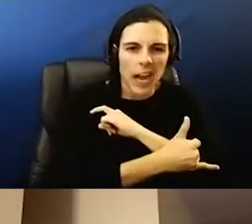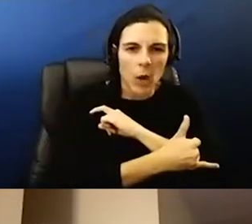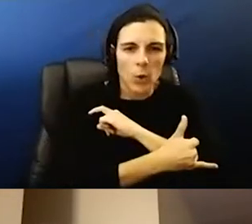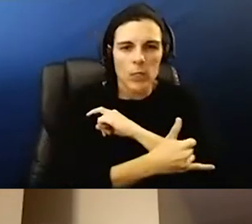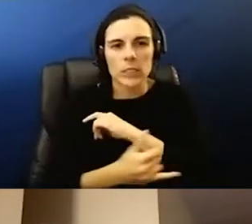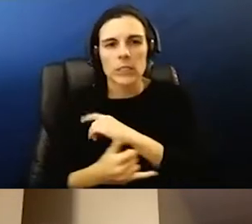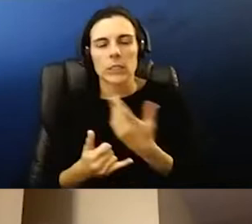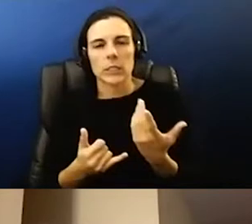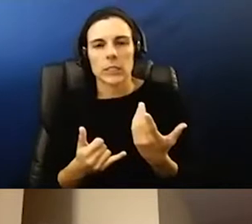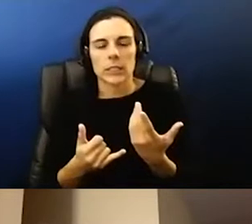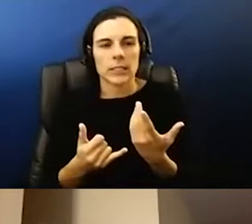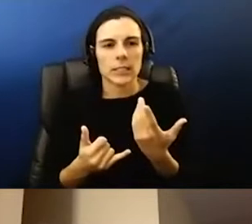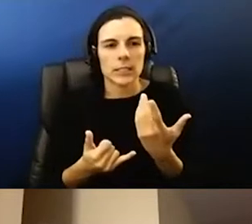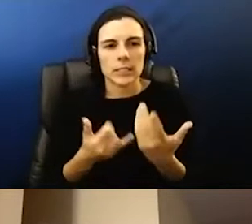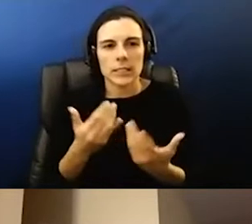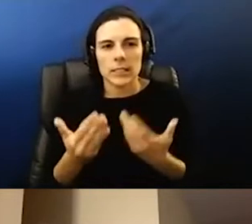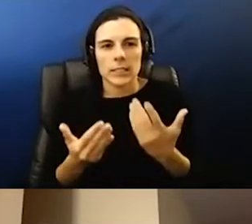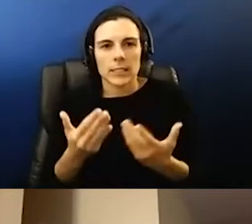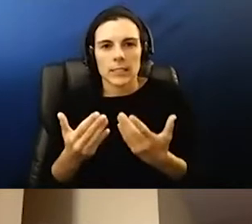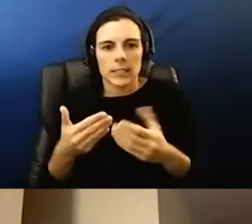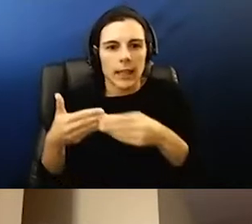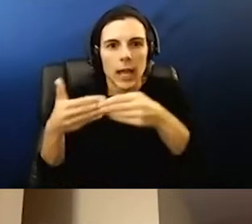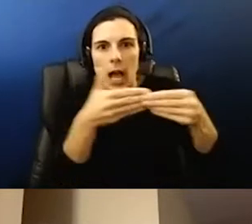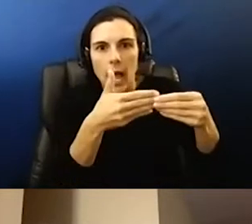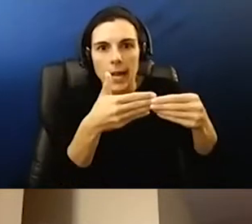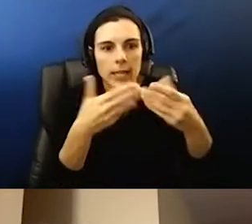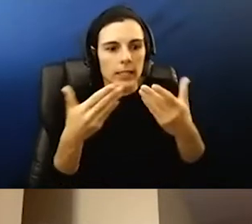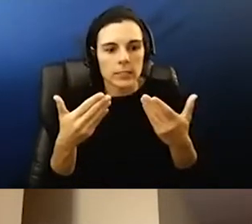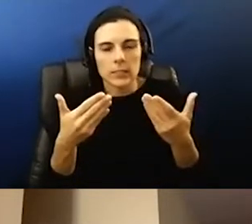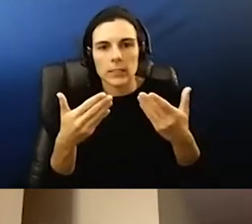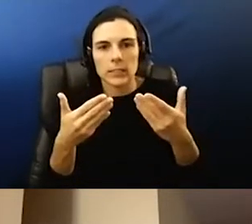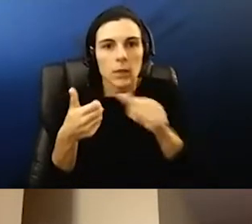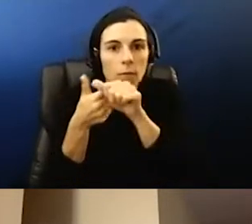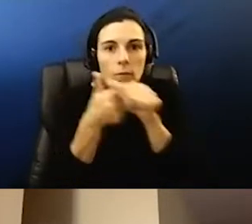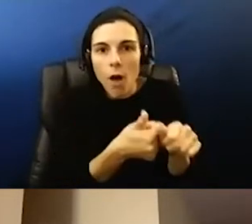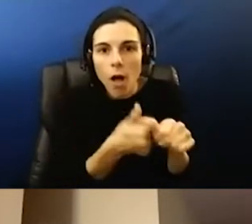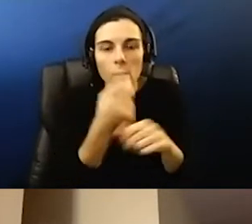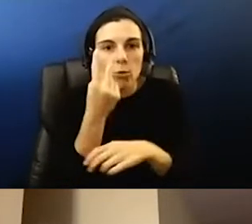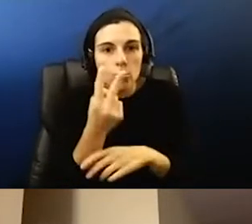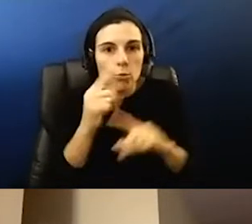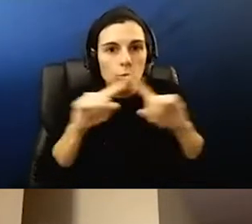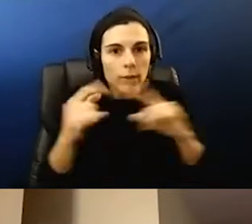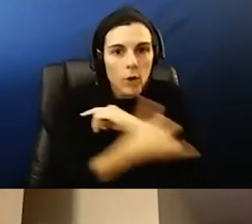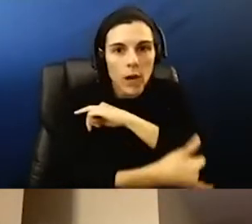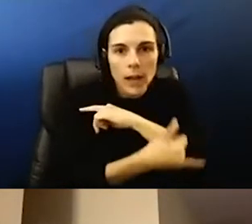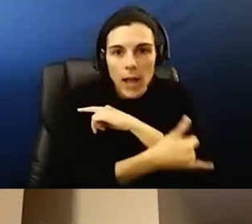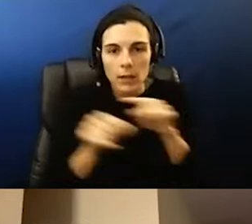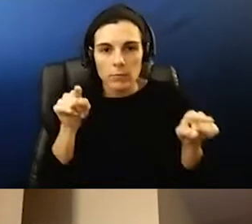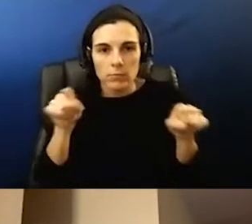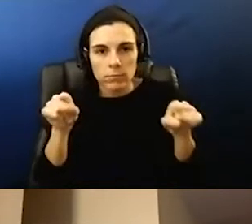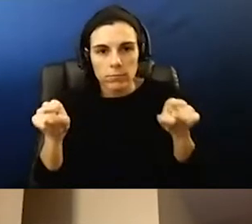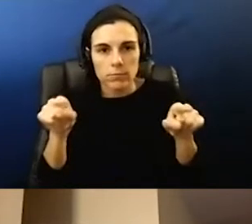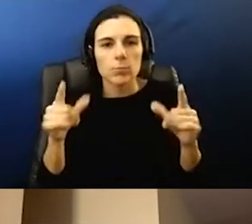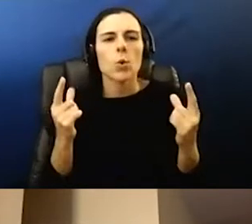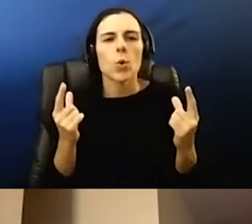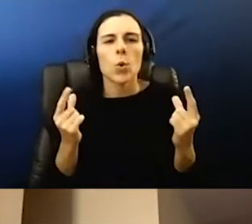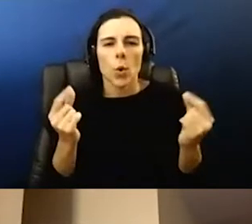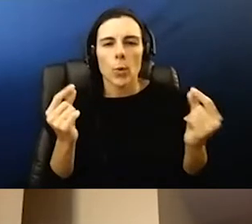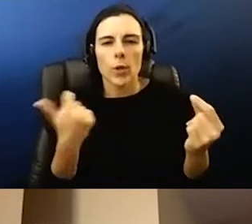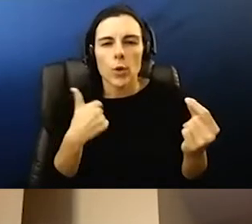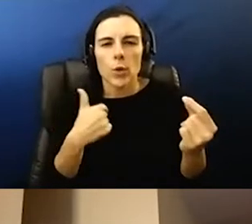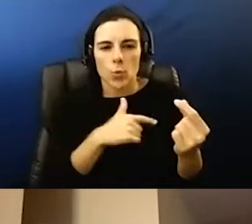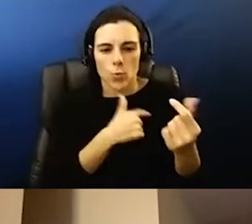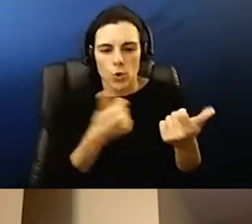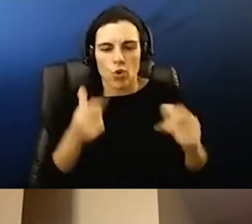what guidance we're going to follow since we have the two different guidance from the two different counties? And what we do is try to figure out what